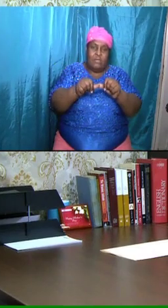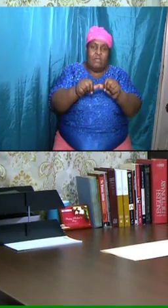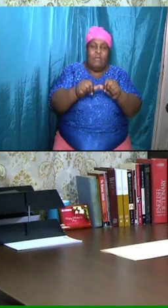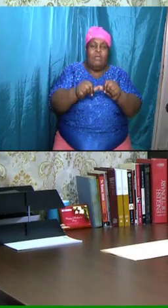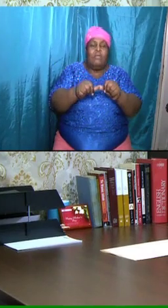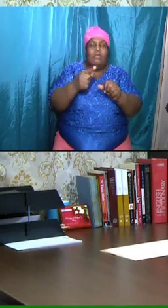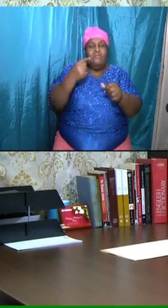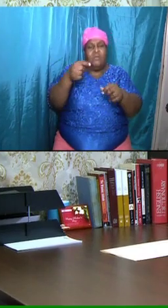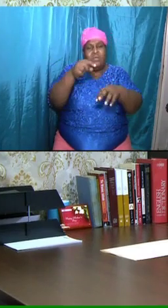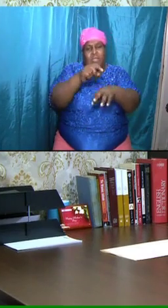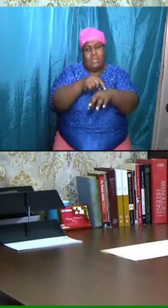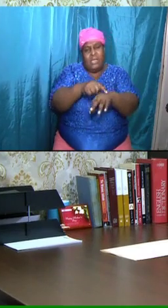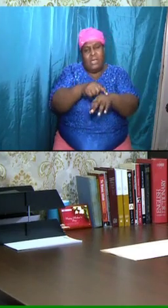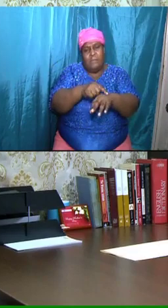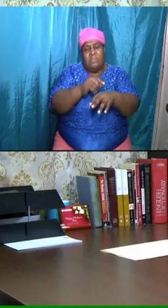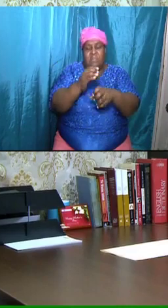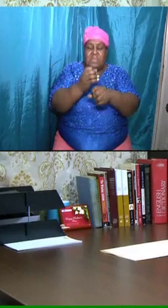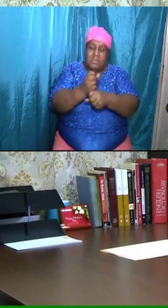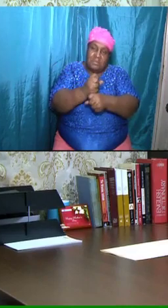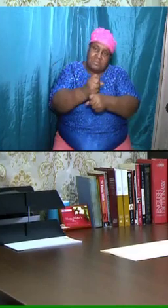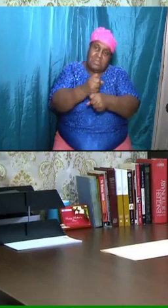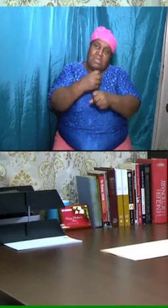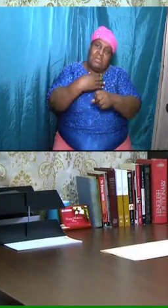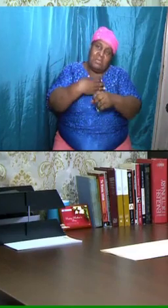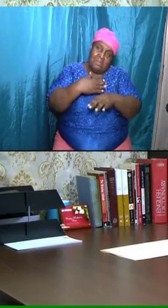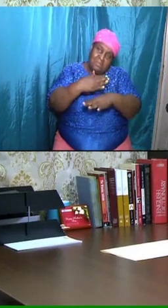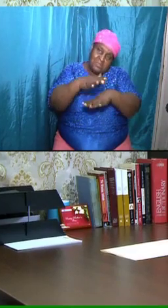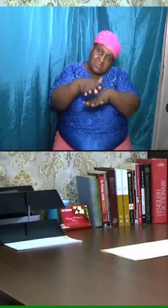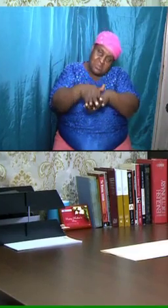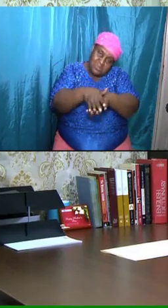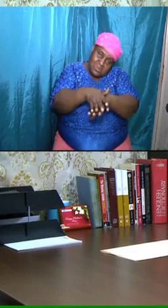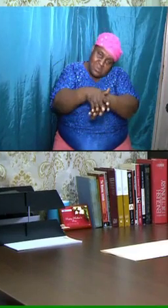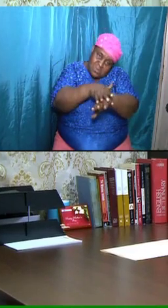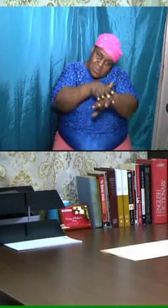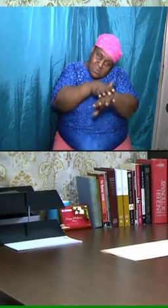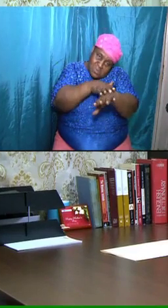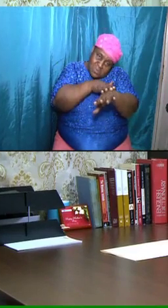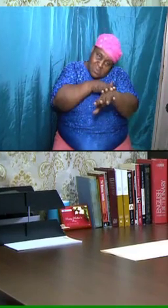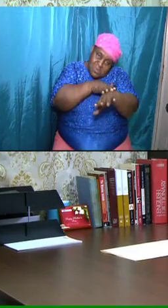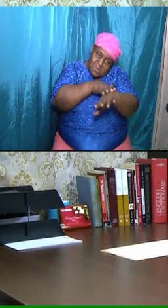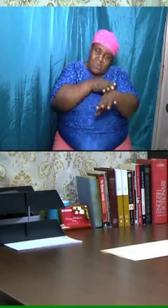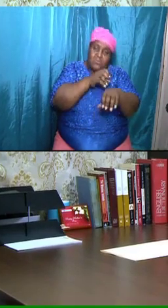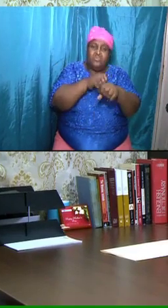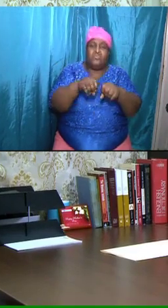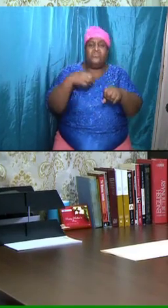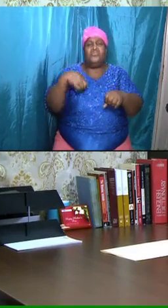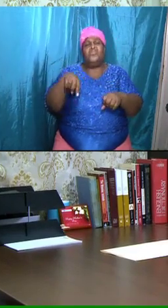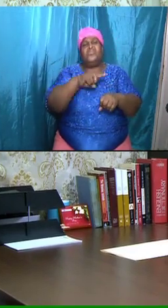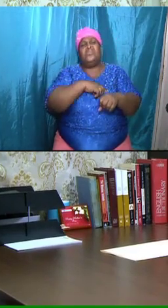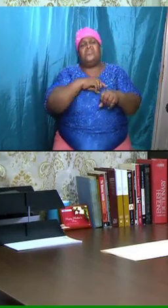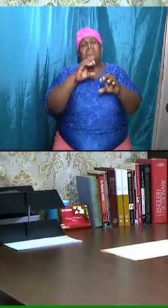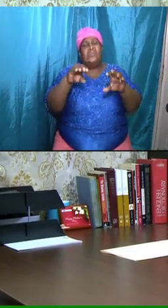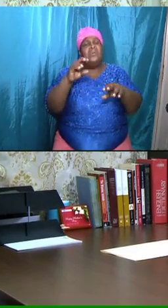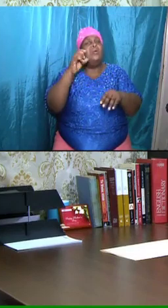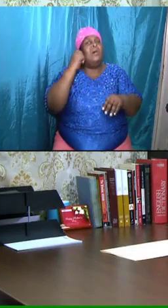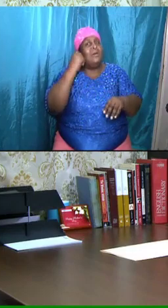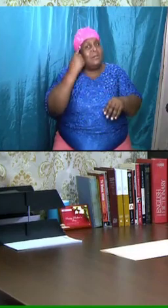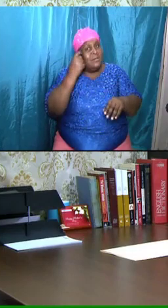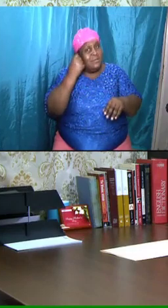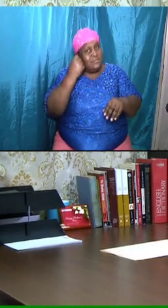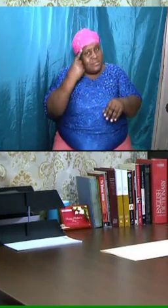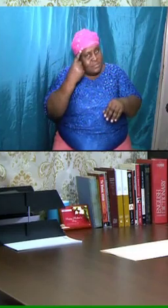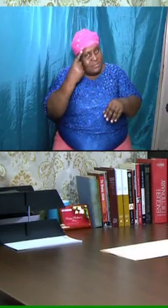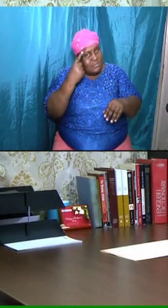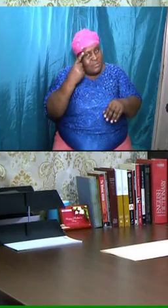my time, write the scriptures, listen to what is being said so that we can grasp it and then see the